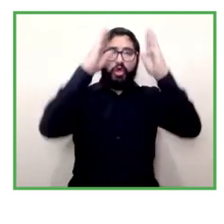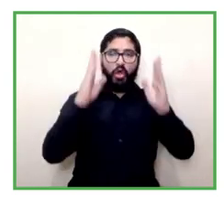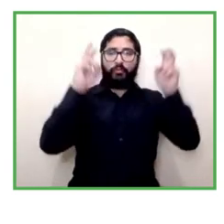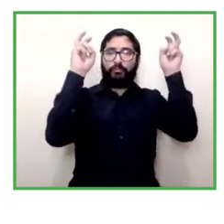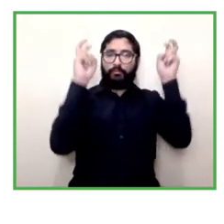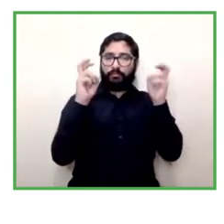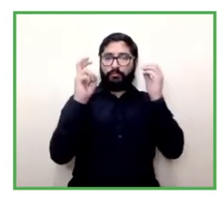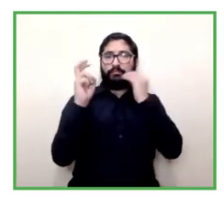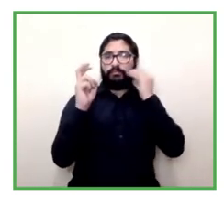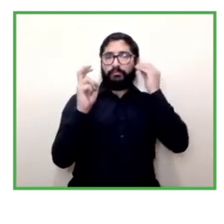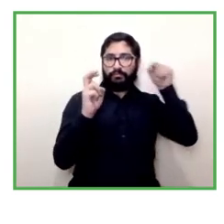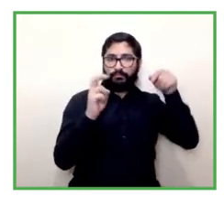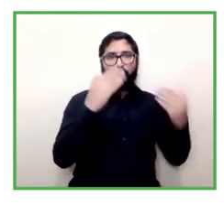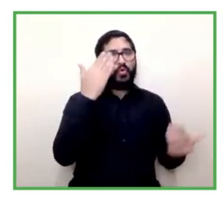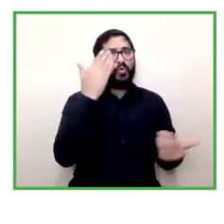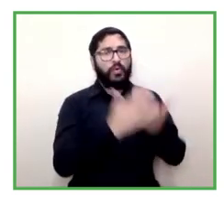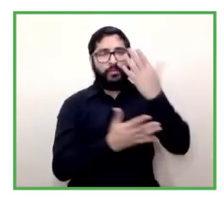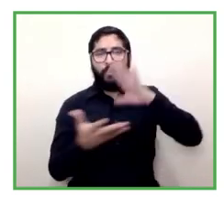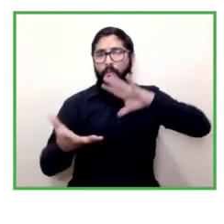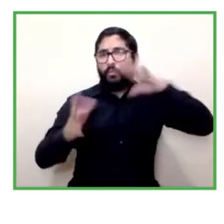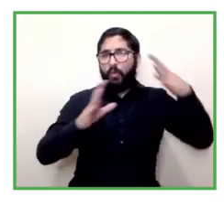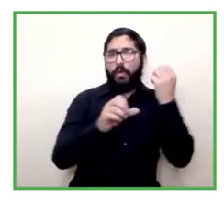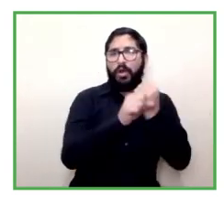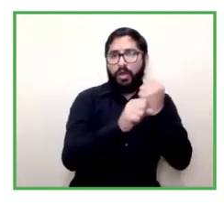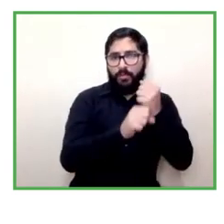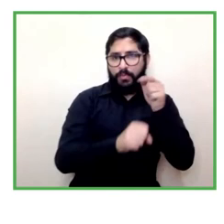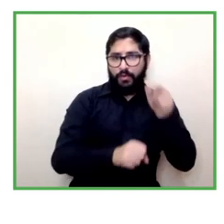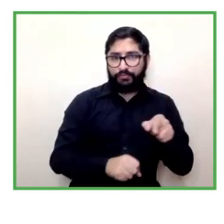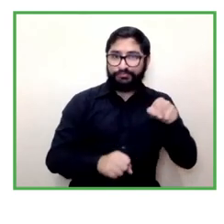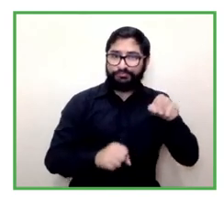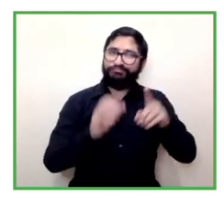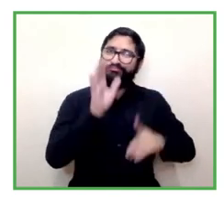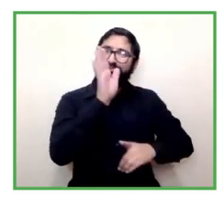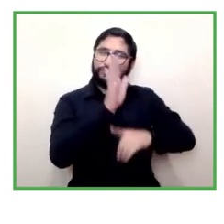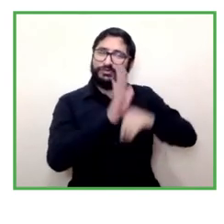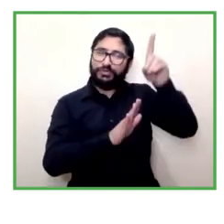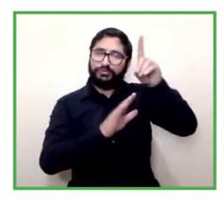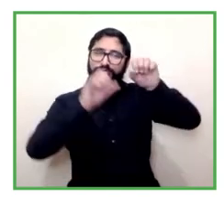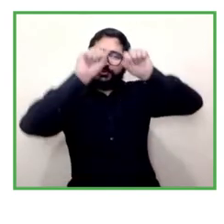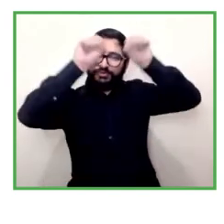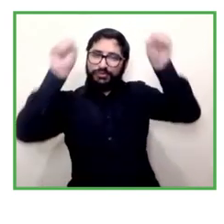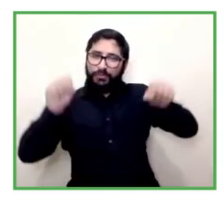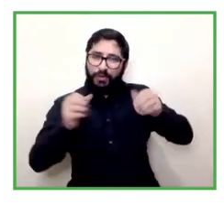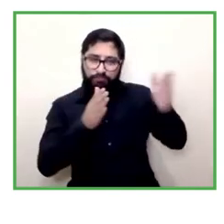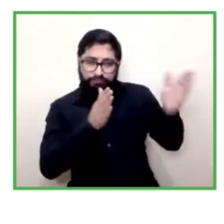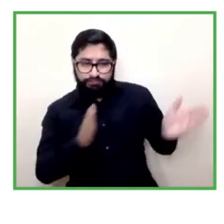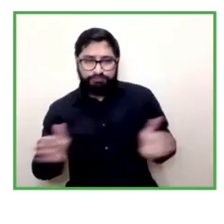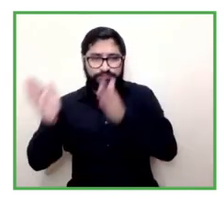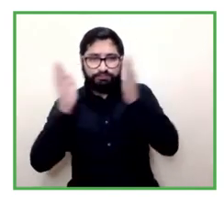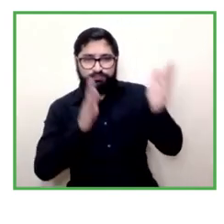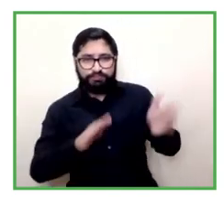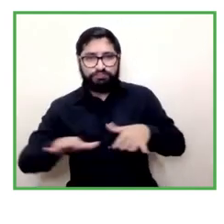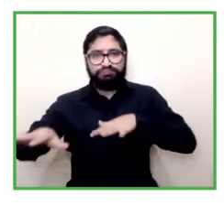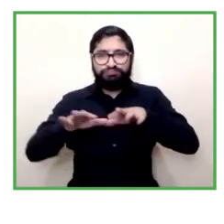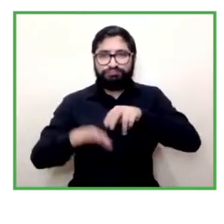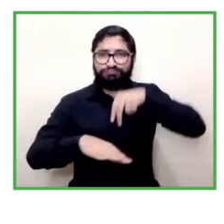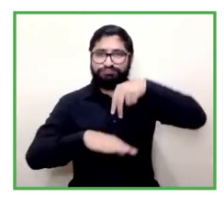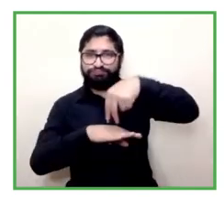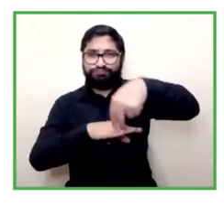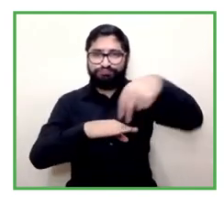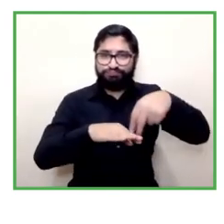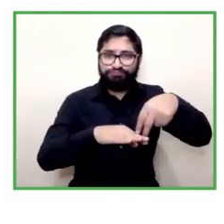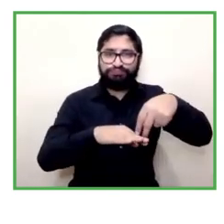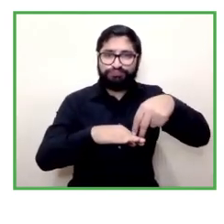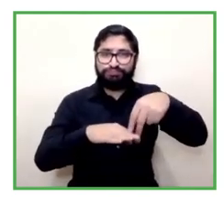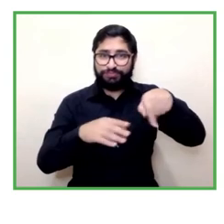shaping the ways of developing their production and mobilizing more job positions